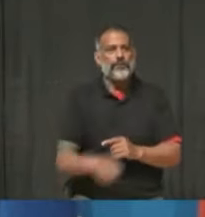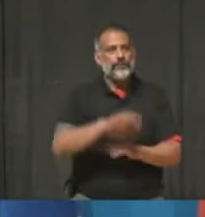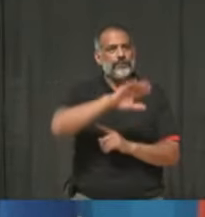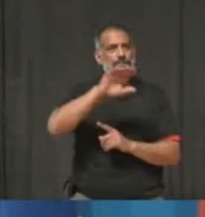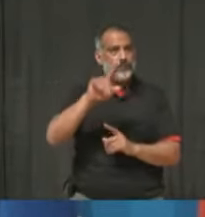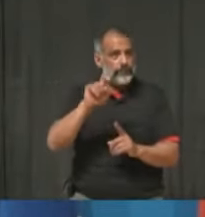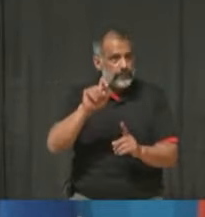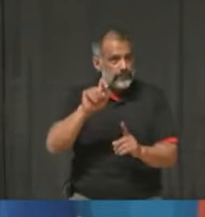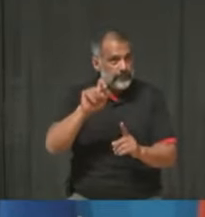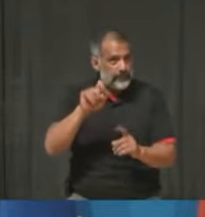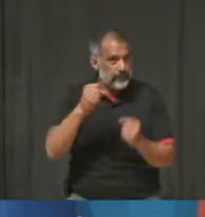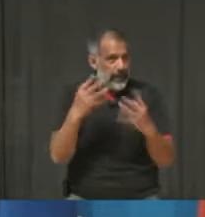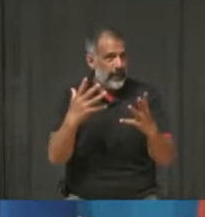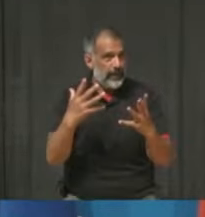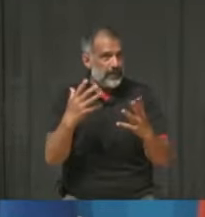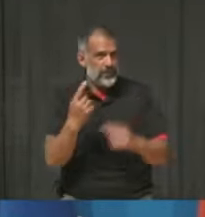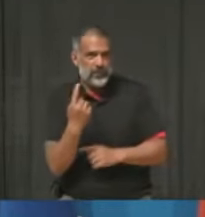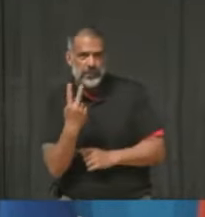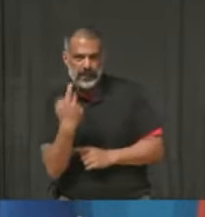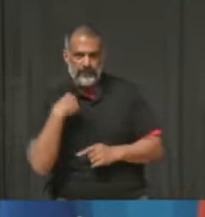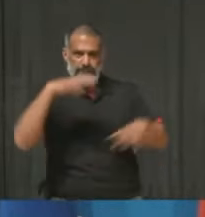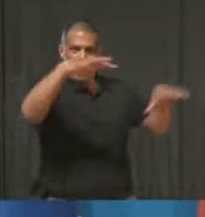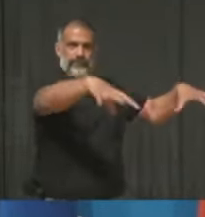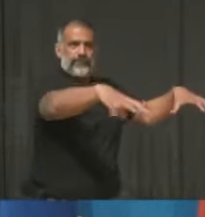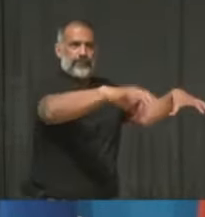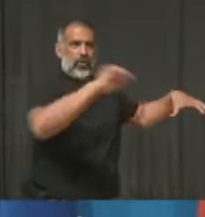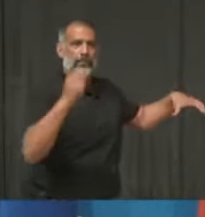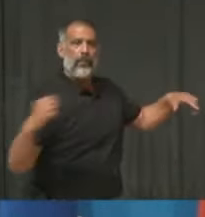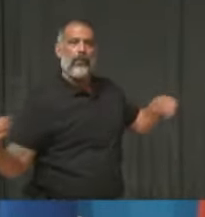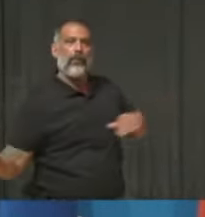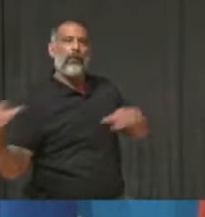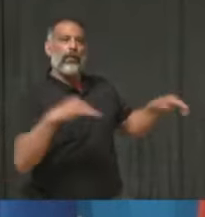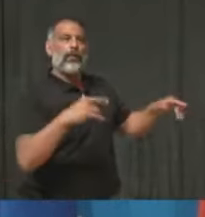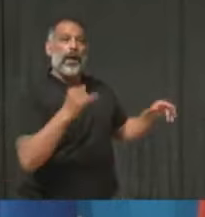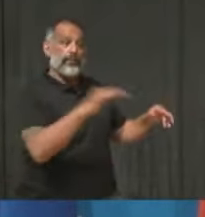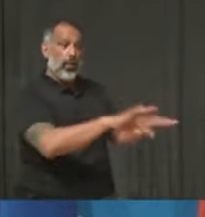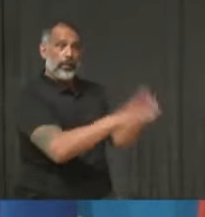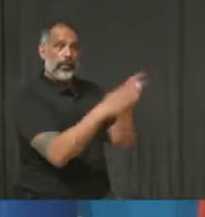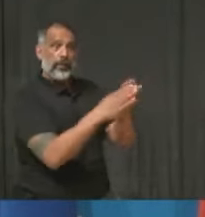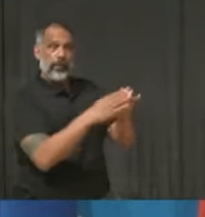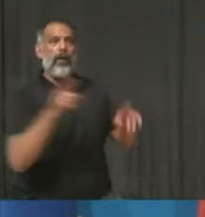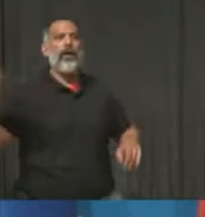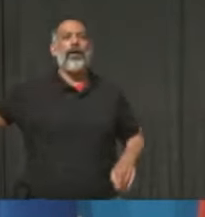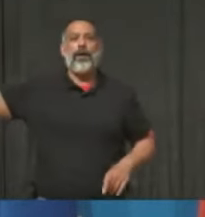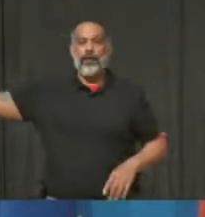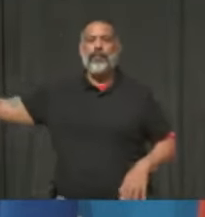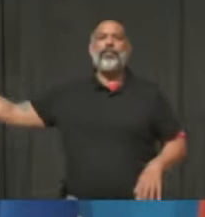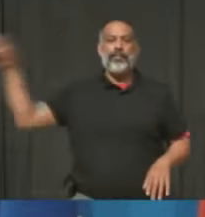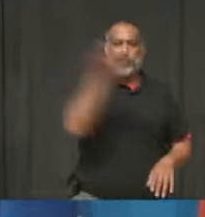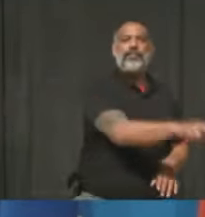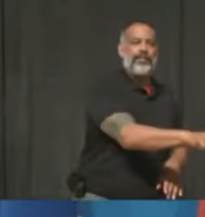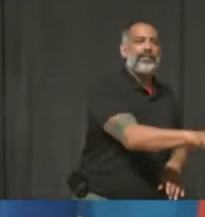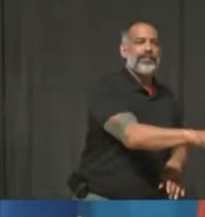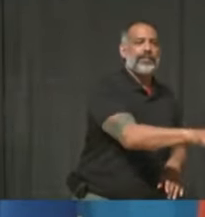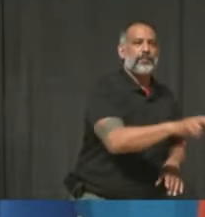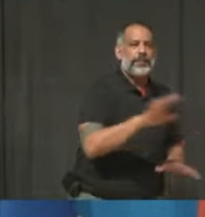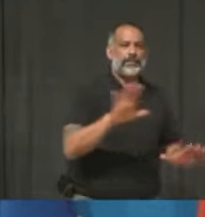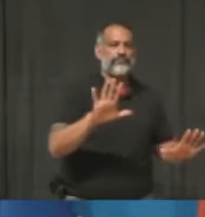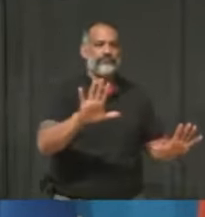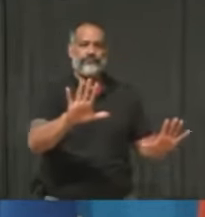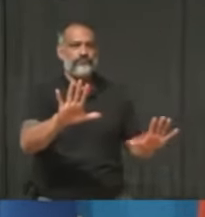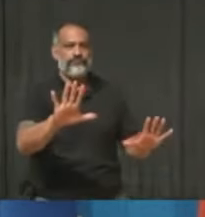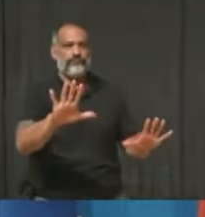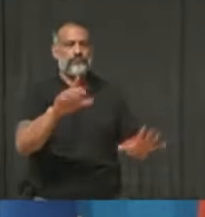members in other regions or other jurisdictions, and he doesn't want to encourage them to travel to use their golf clubs until the stay-at-home